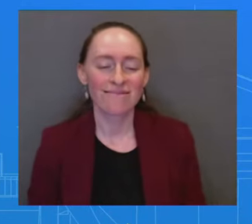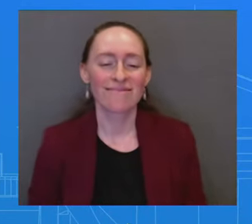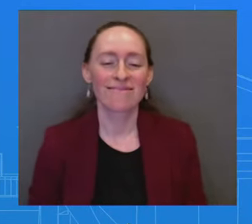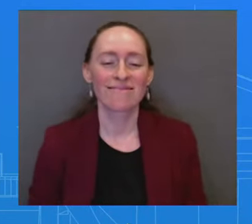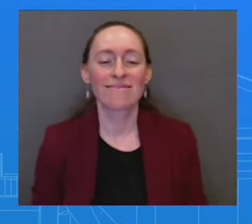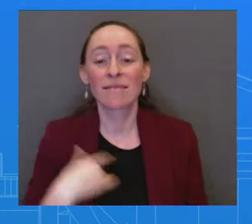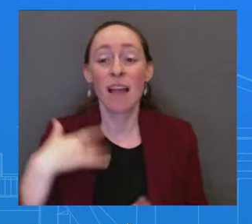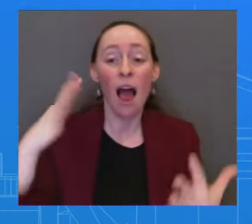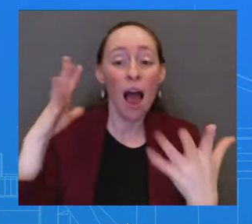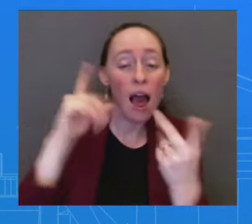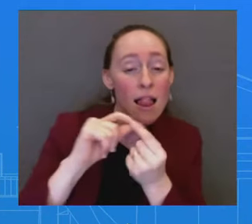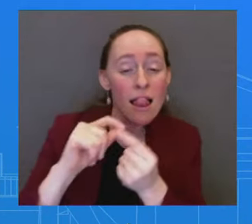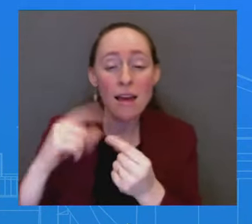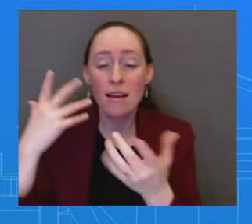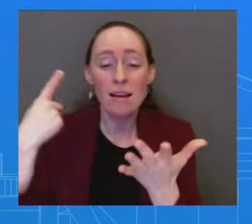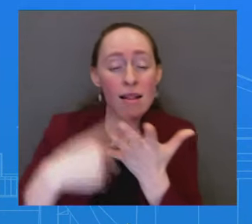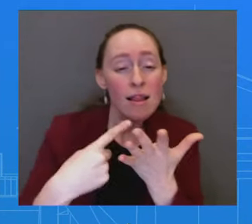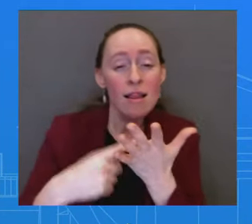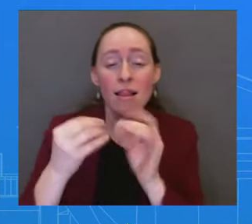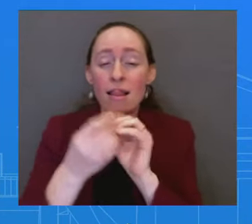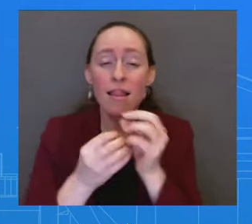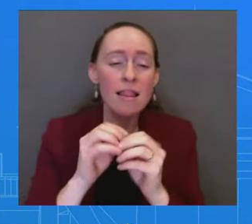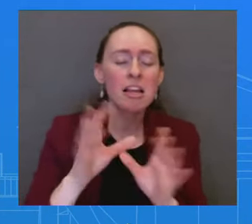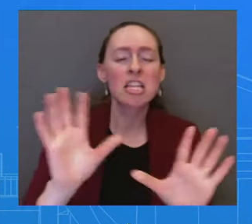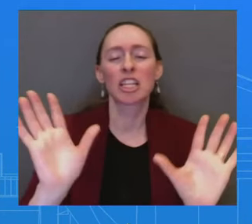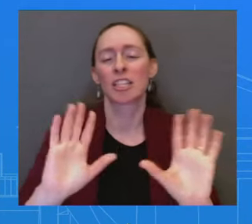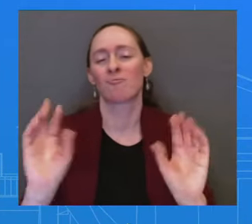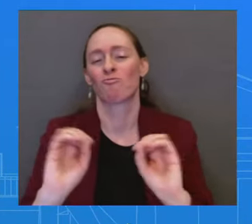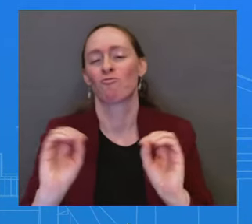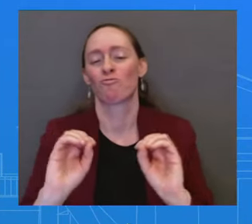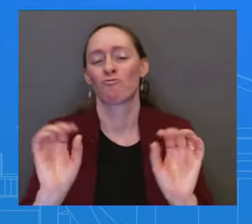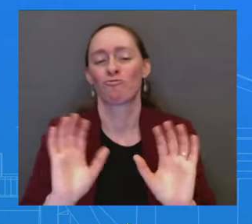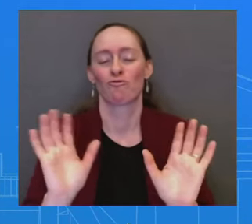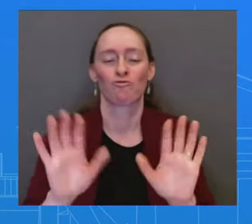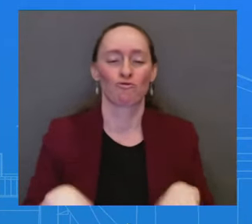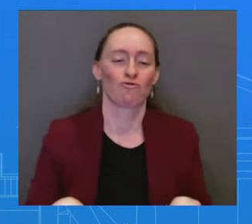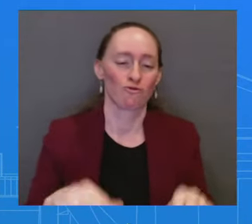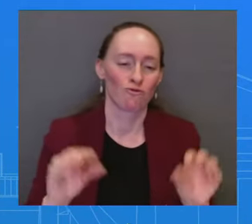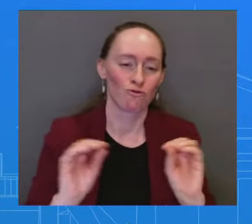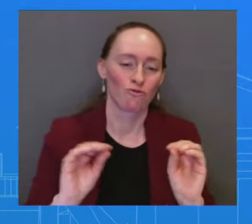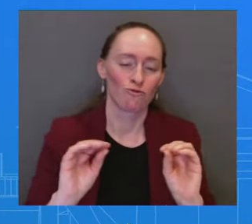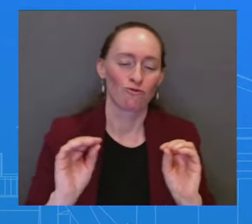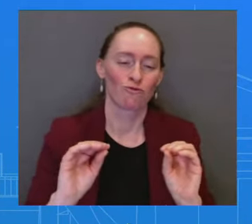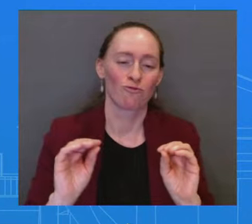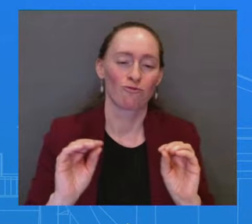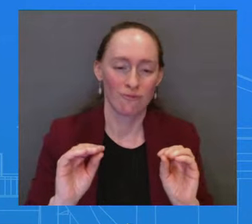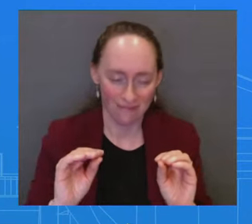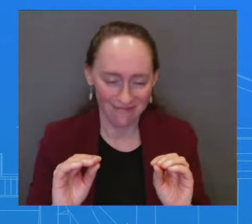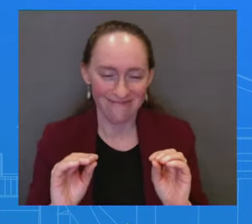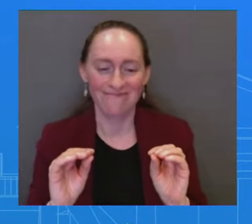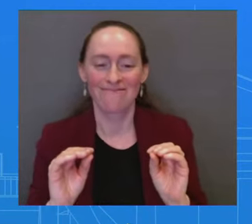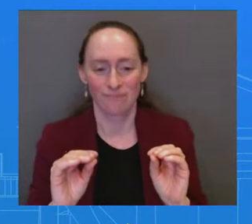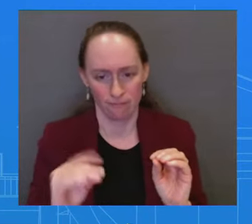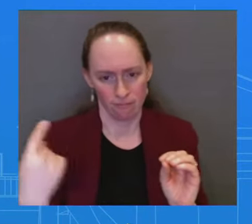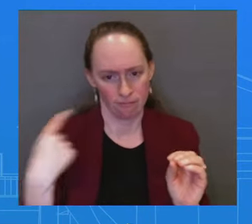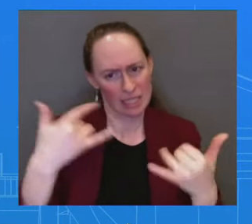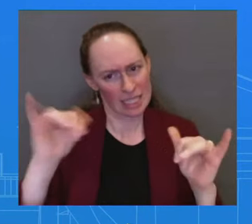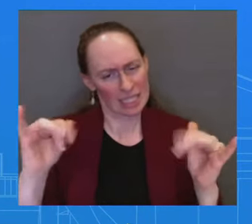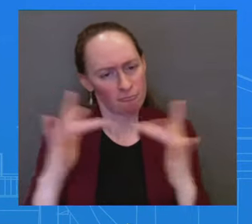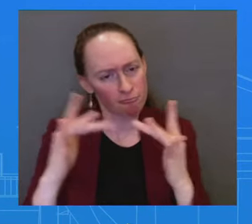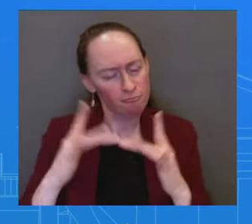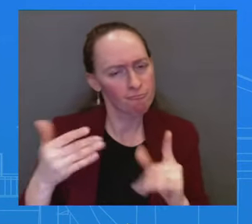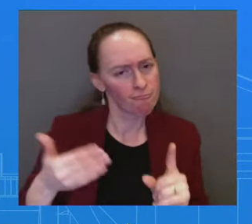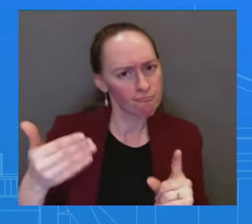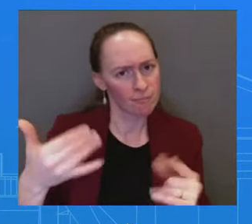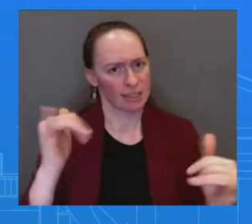anything else beyond, you know, beyond letting the negotiators as it is focused, as they are